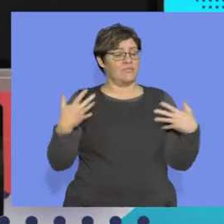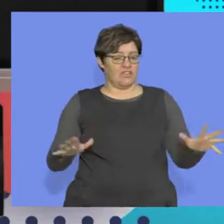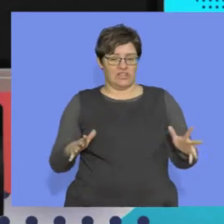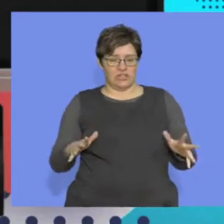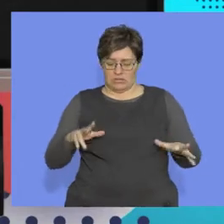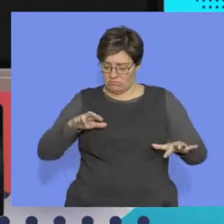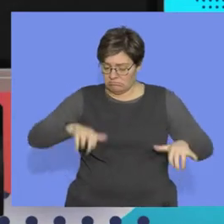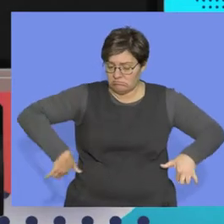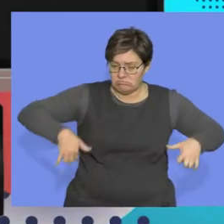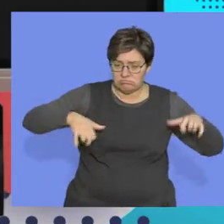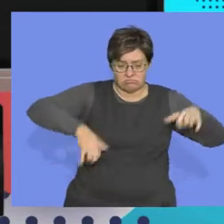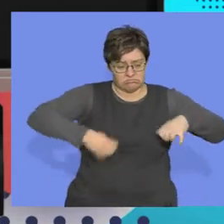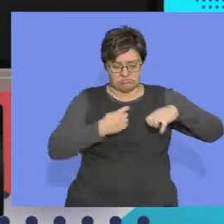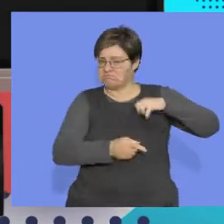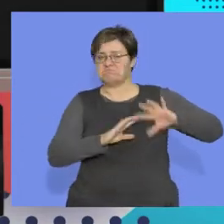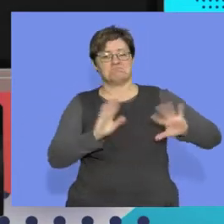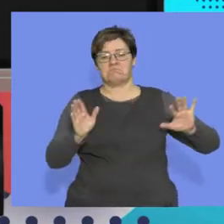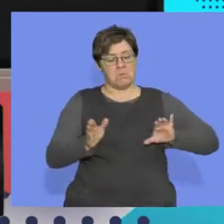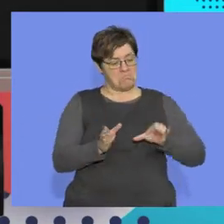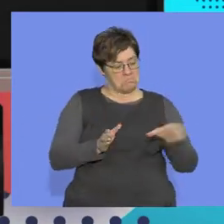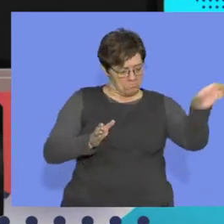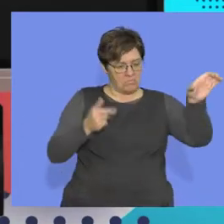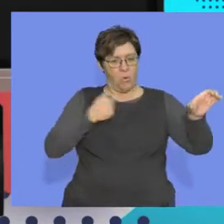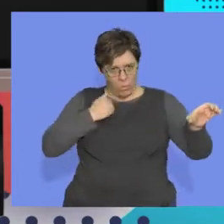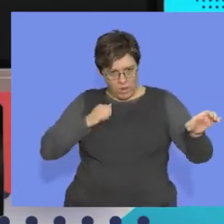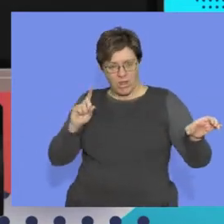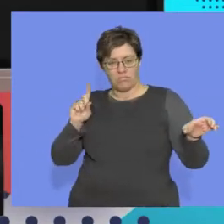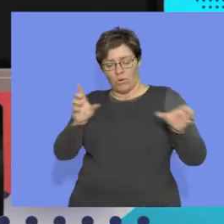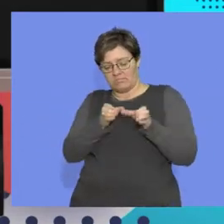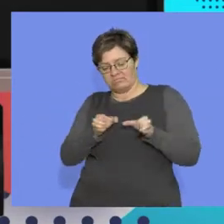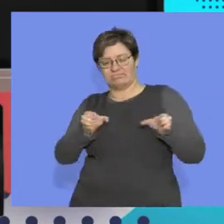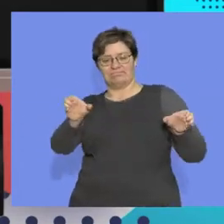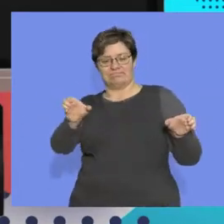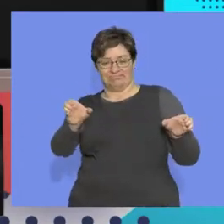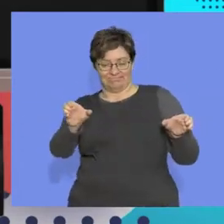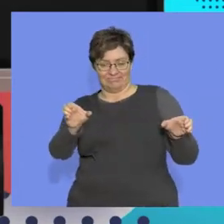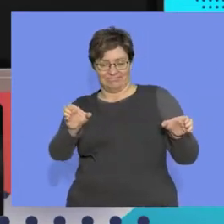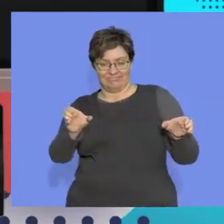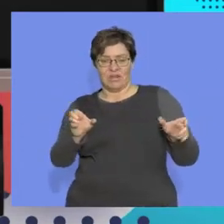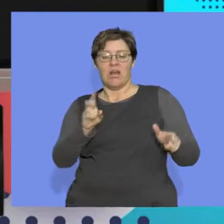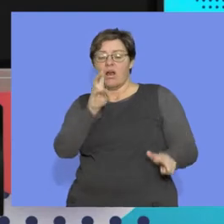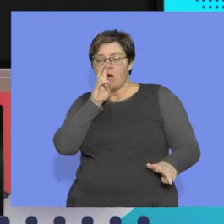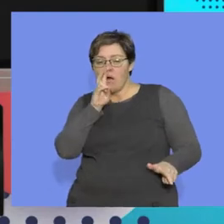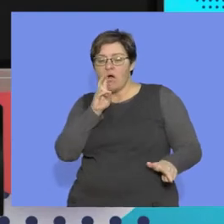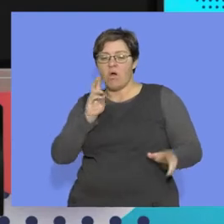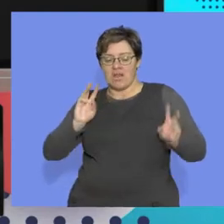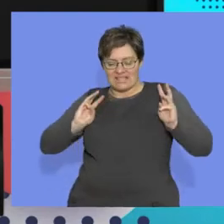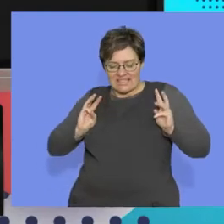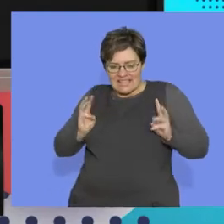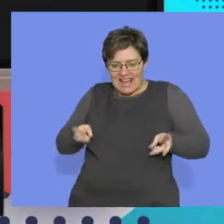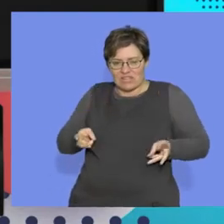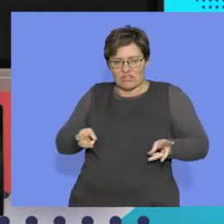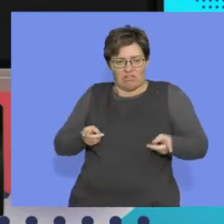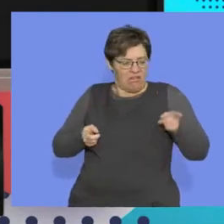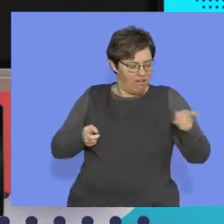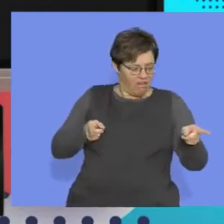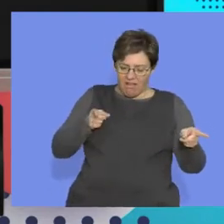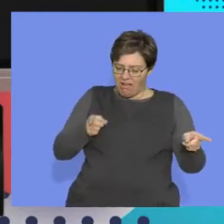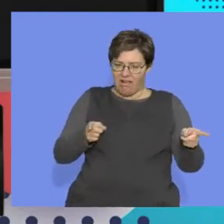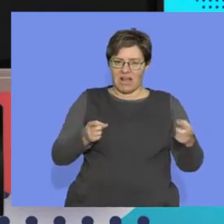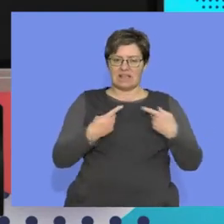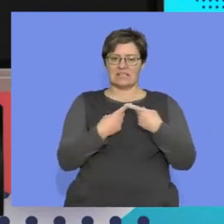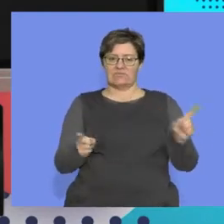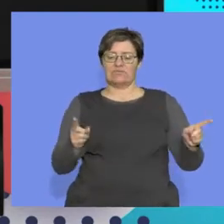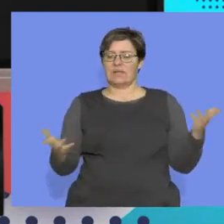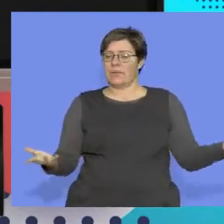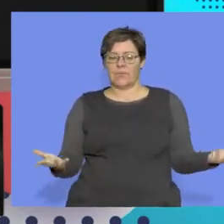that is very evident when we look at the anatomy. How did the skeleton change, right? And